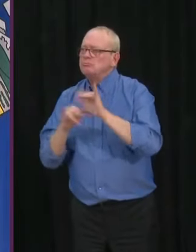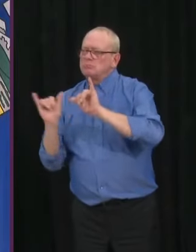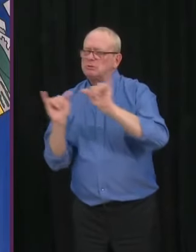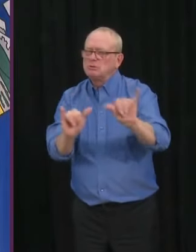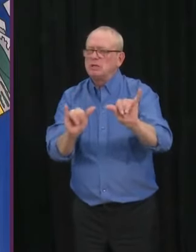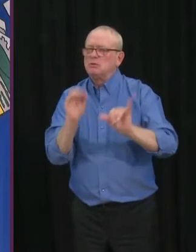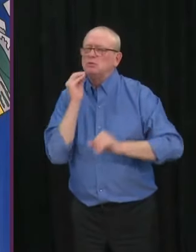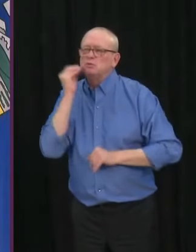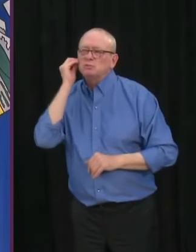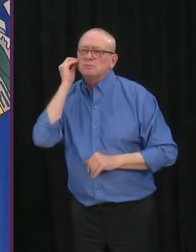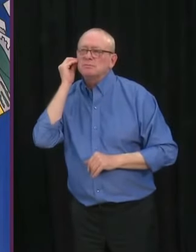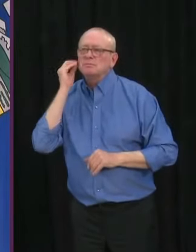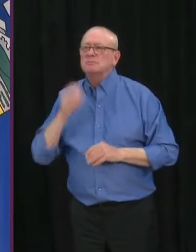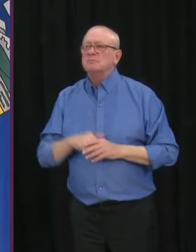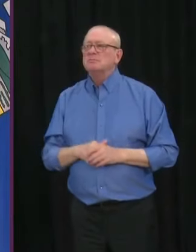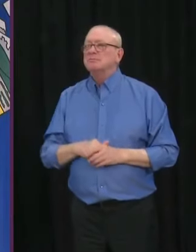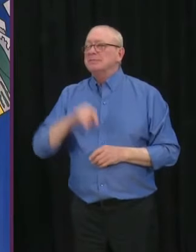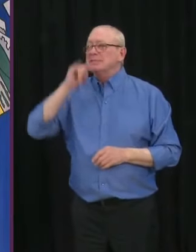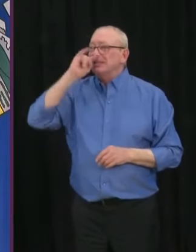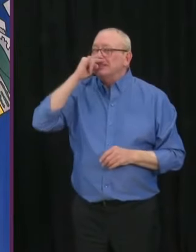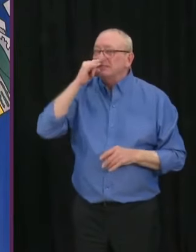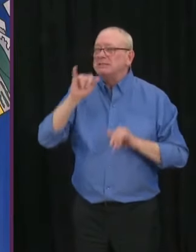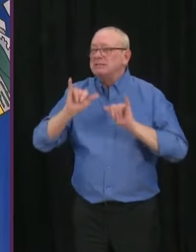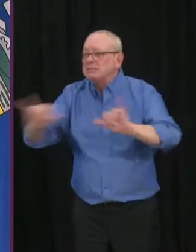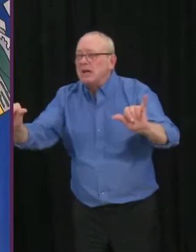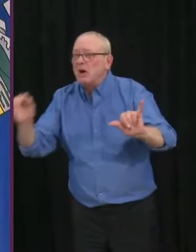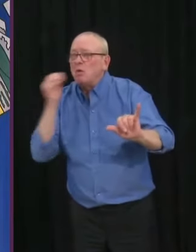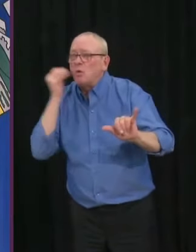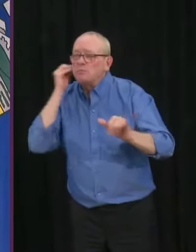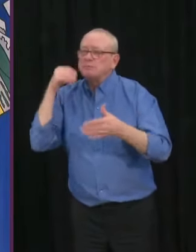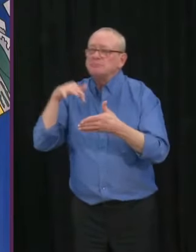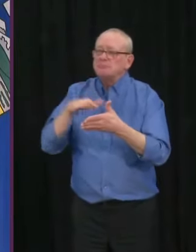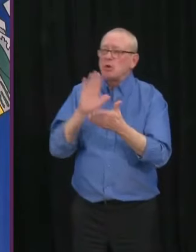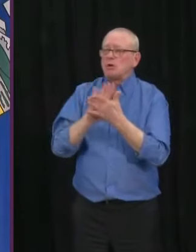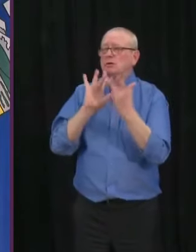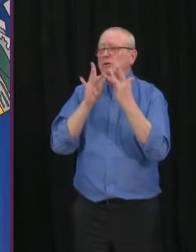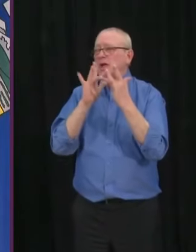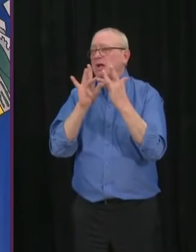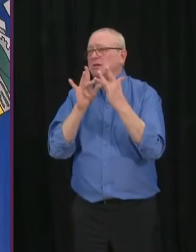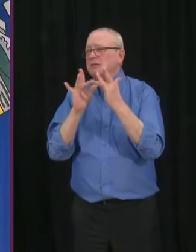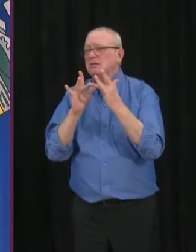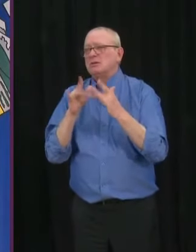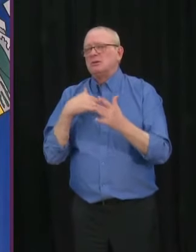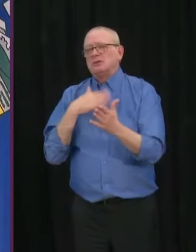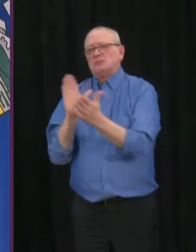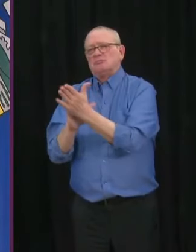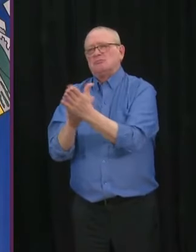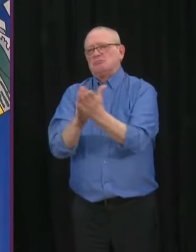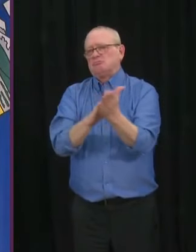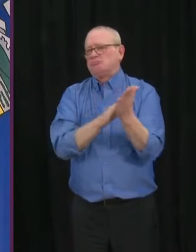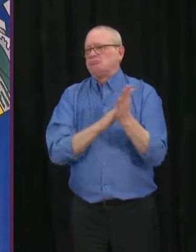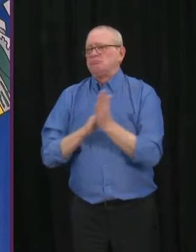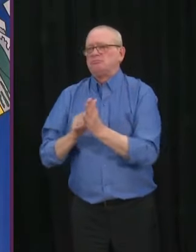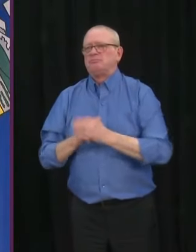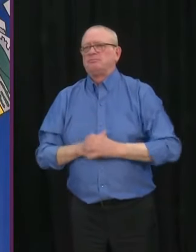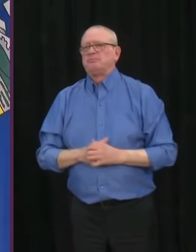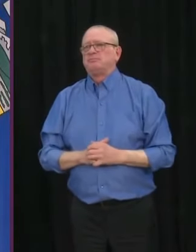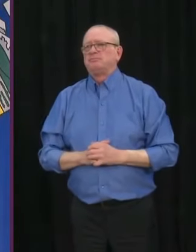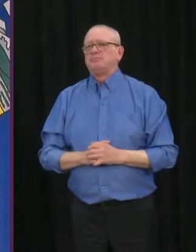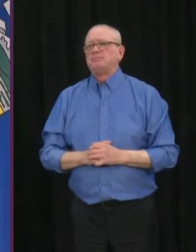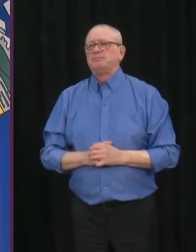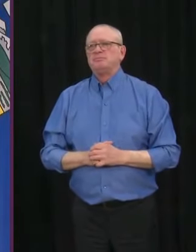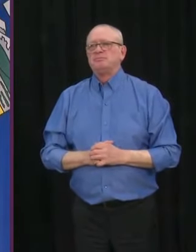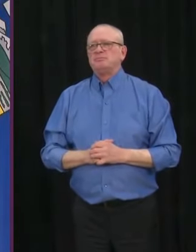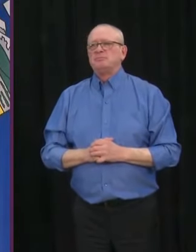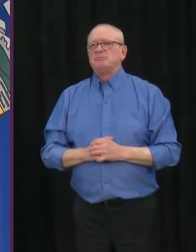with their kids, educating them at home, being there doing the right thing. So because of all of your efforts, we've actually been able to take some